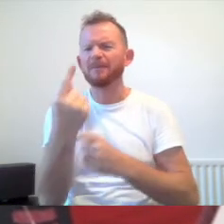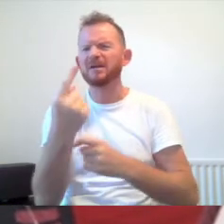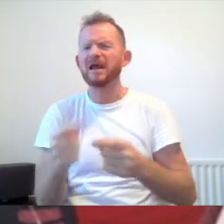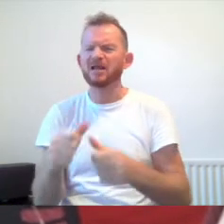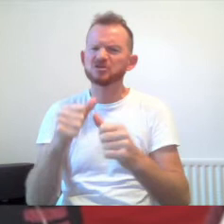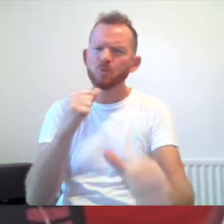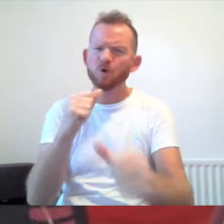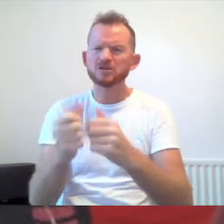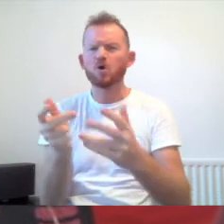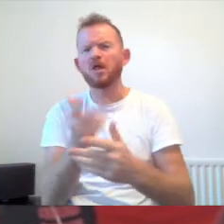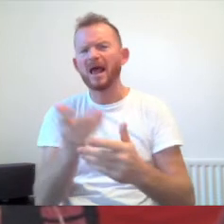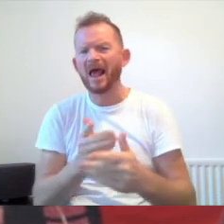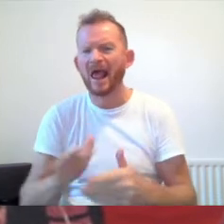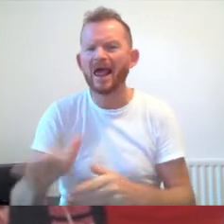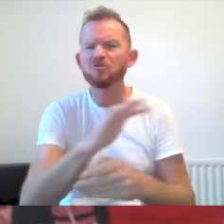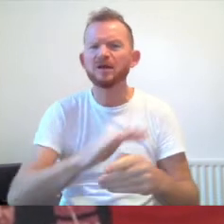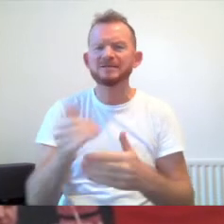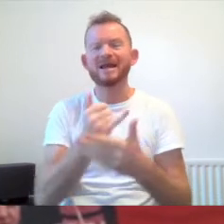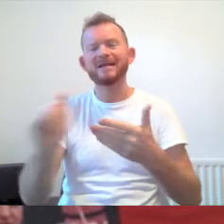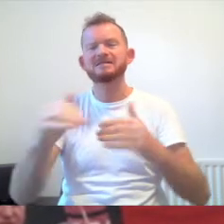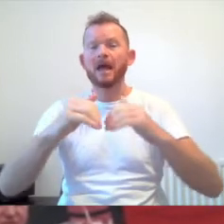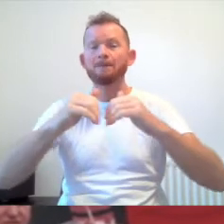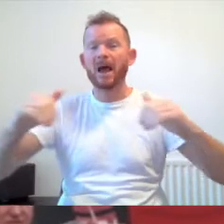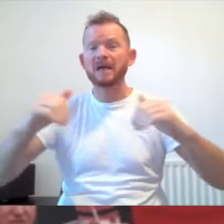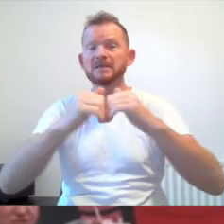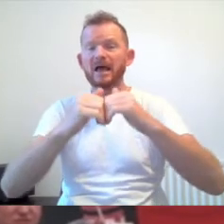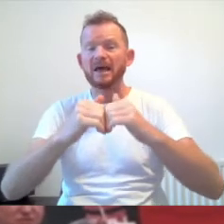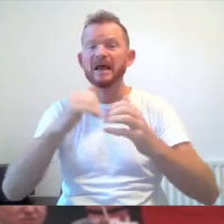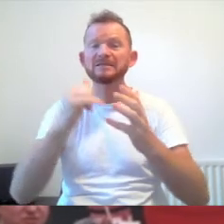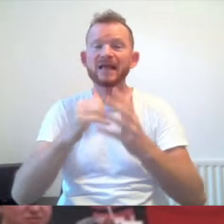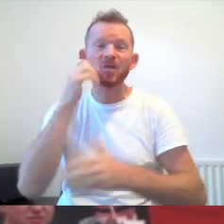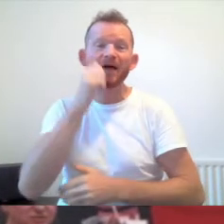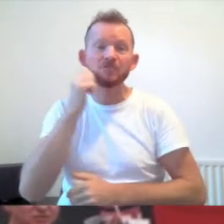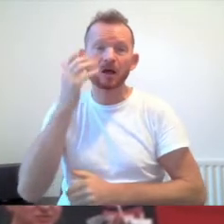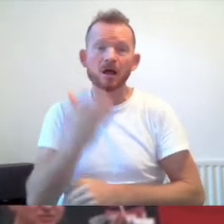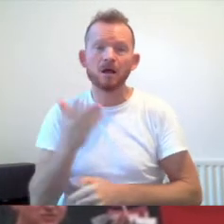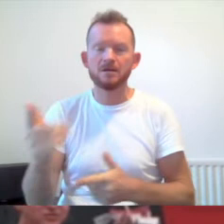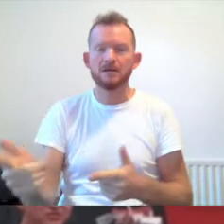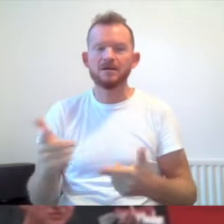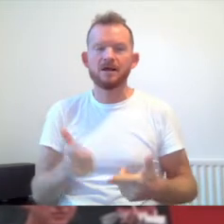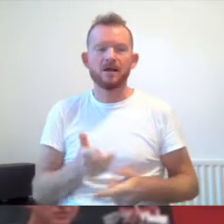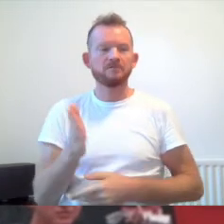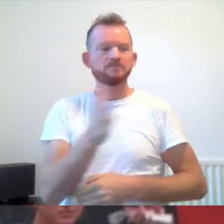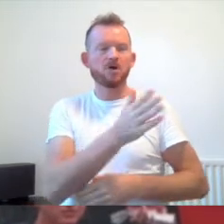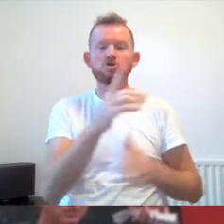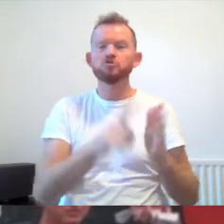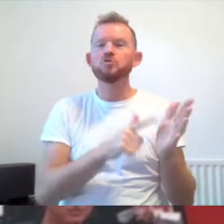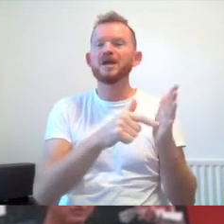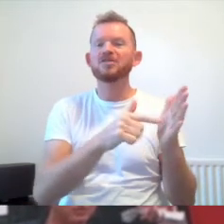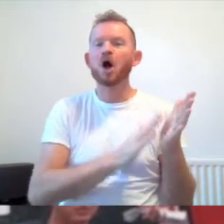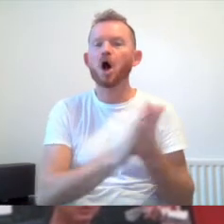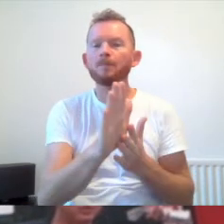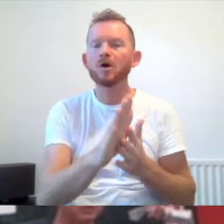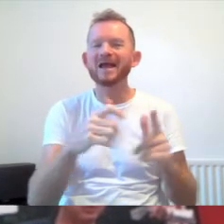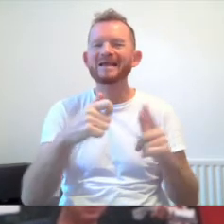time against apartheid in South Africa. This picture features from left to right, Judith Holman, Keith